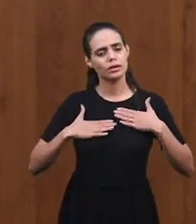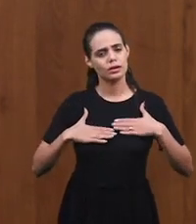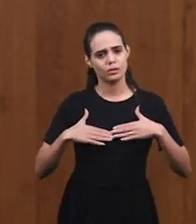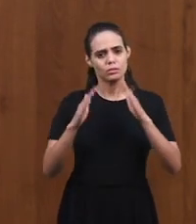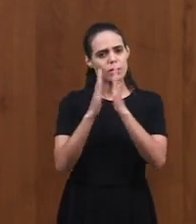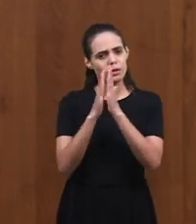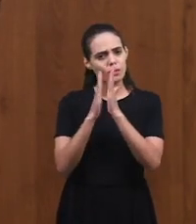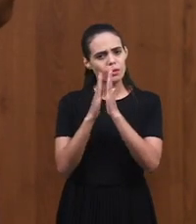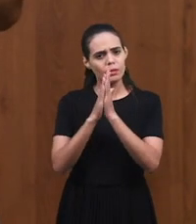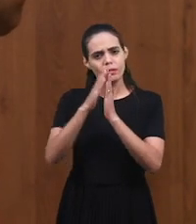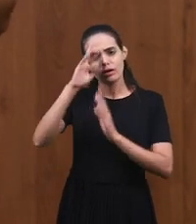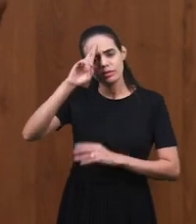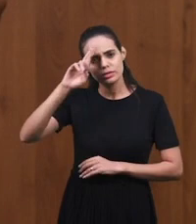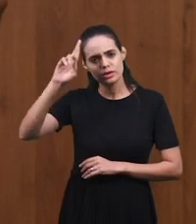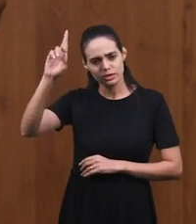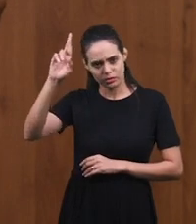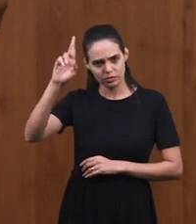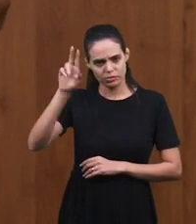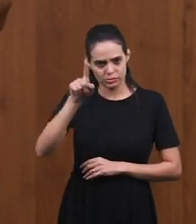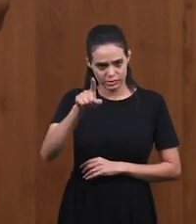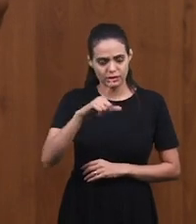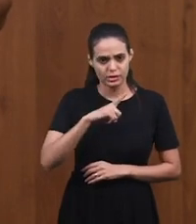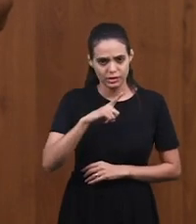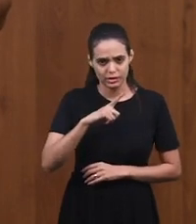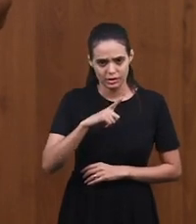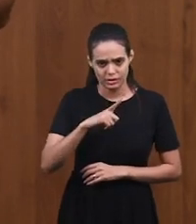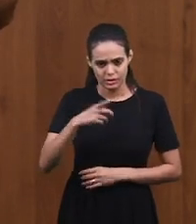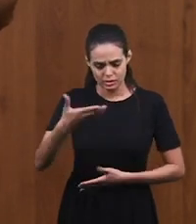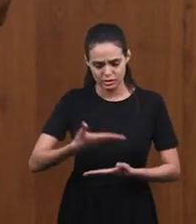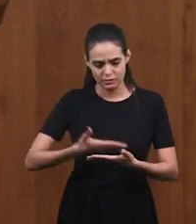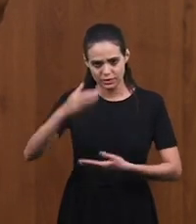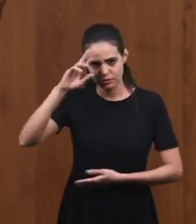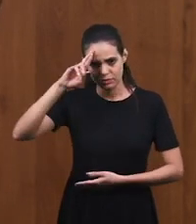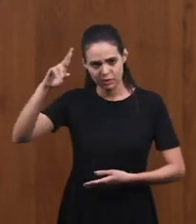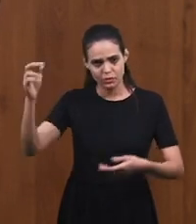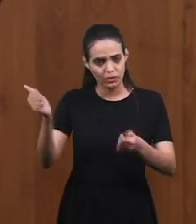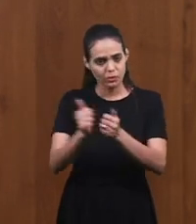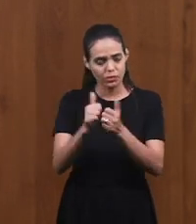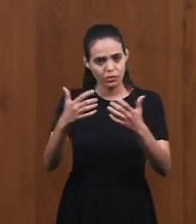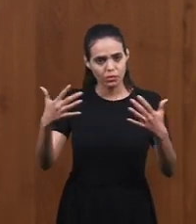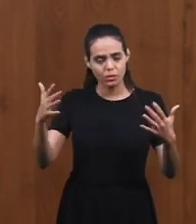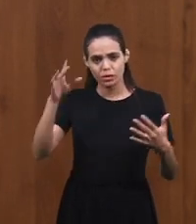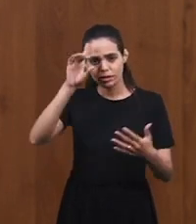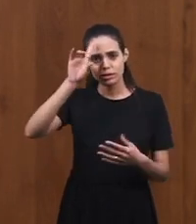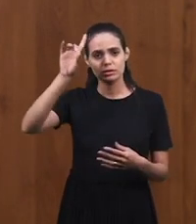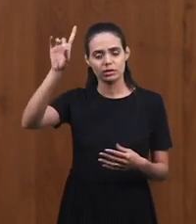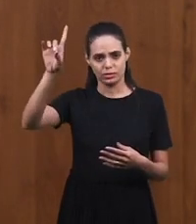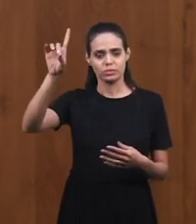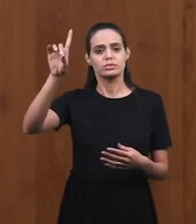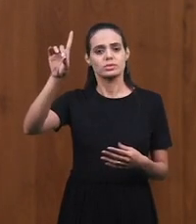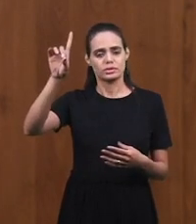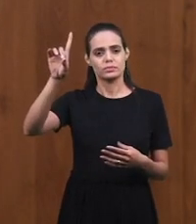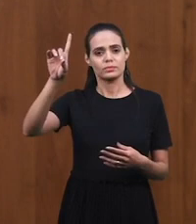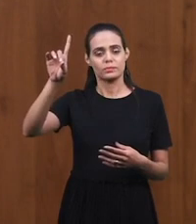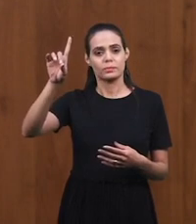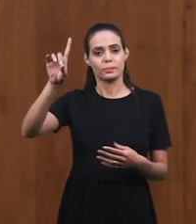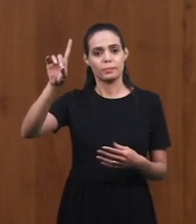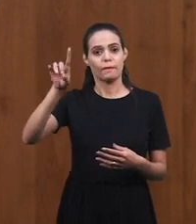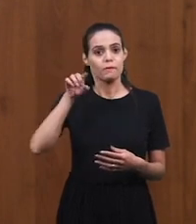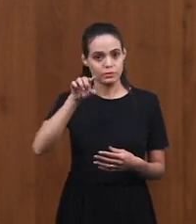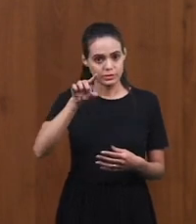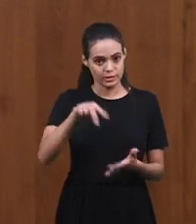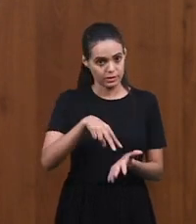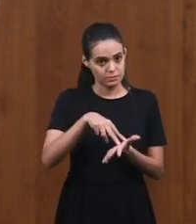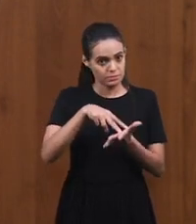to want to come back to the presence of the Lord. If you're serving the Lord, praise the Lord and ask the Lord